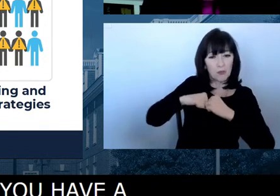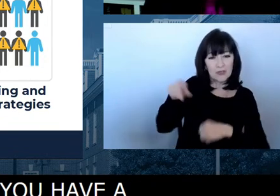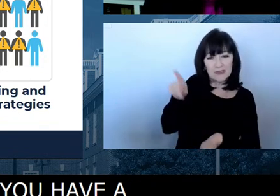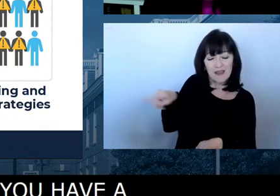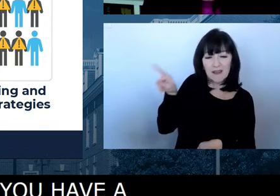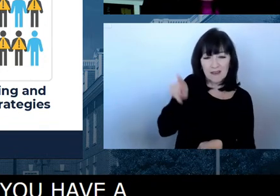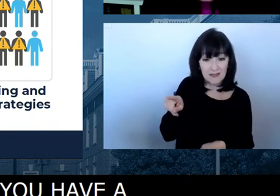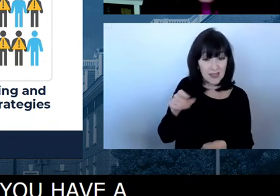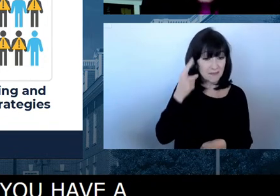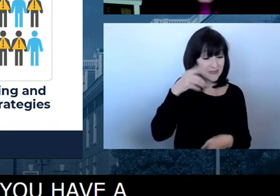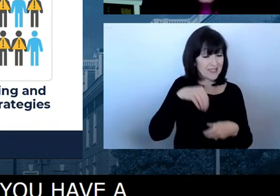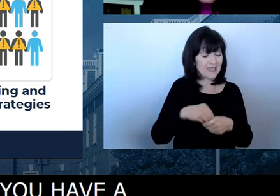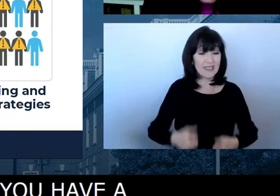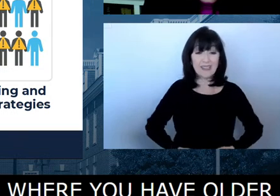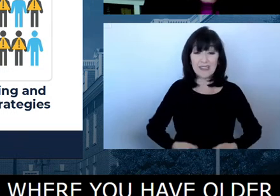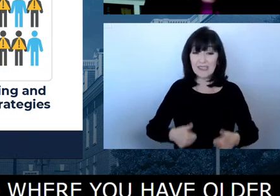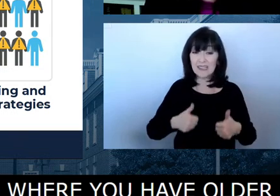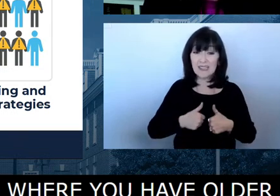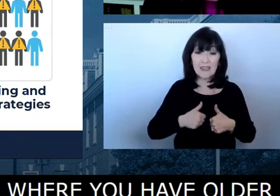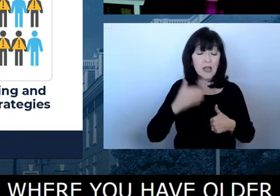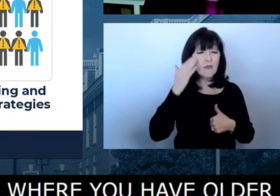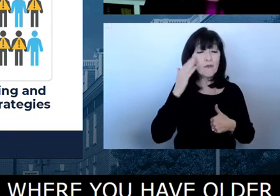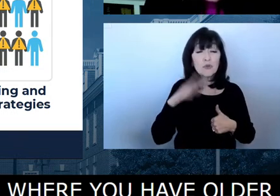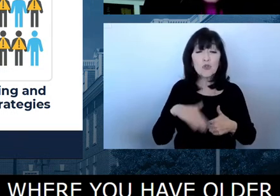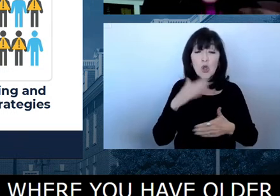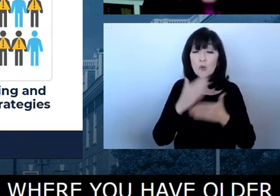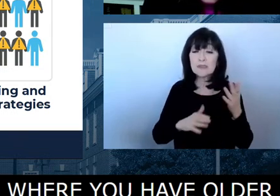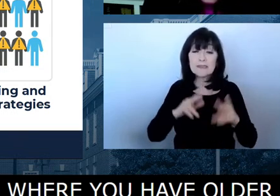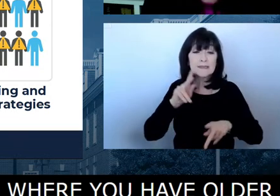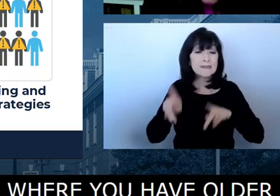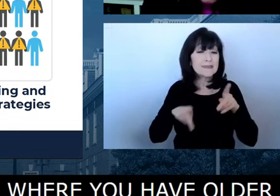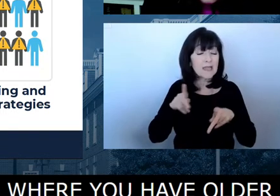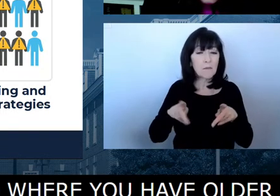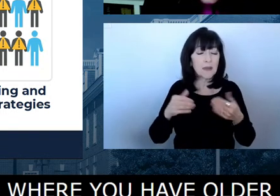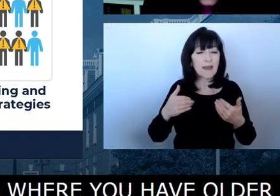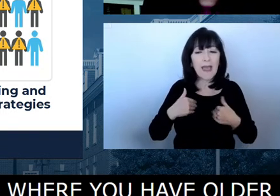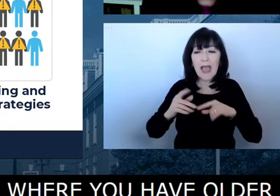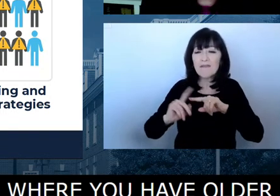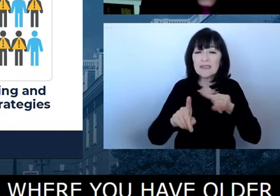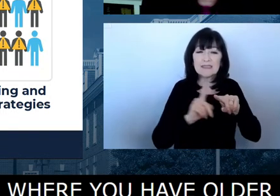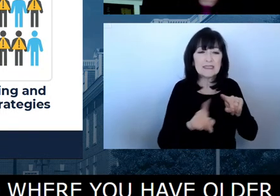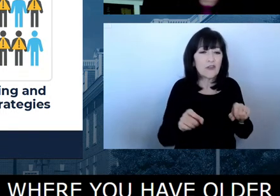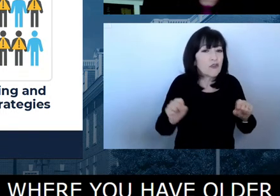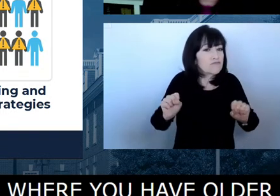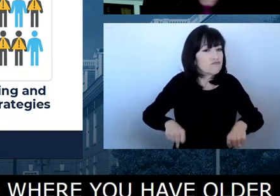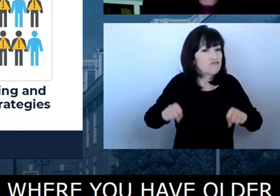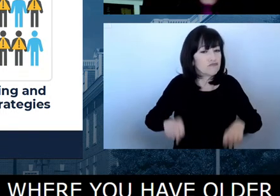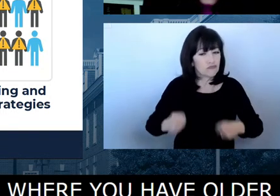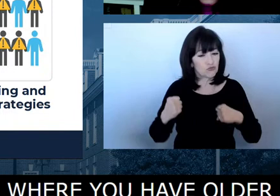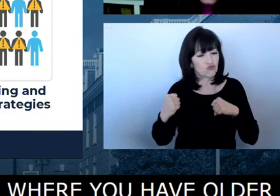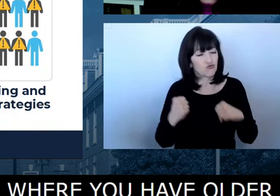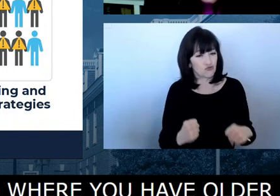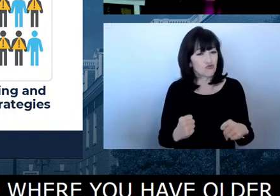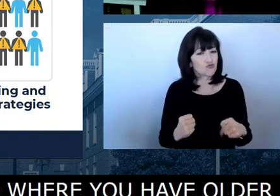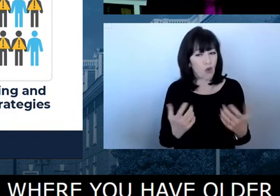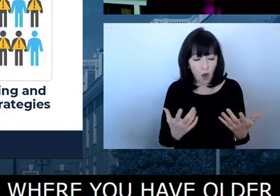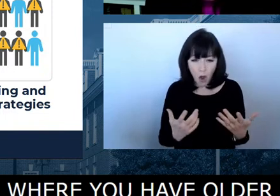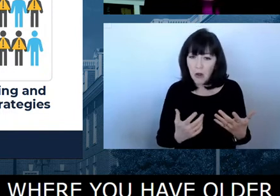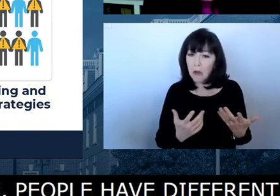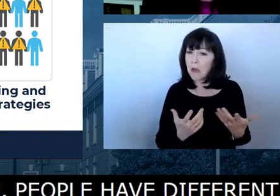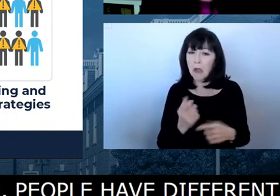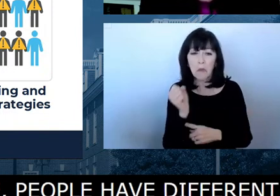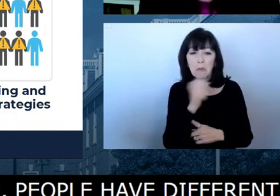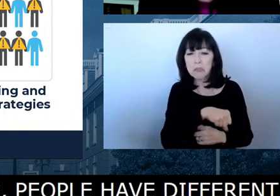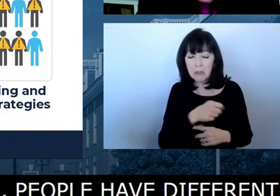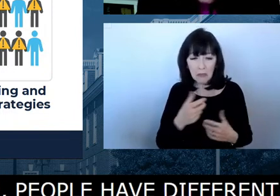in life, people have different risk tolerances for things. Some people like to bungee jump. Some people have been perfectly happy to, to retreat more to their couch